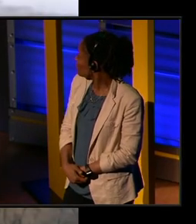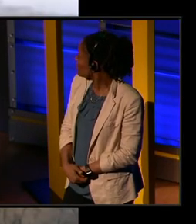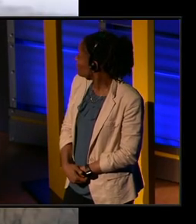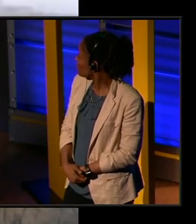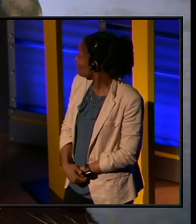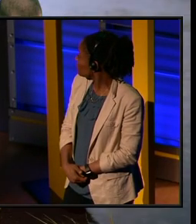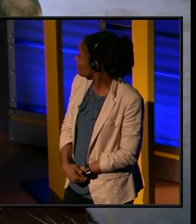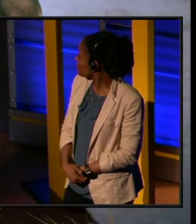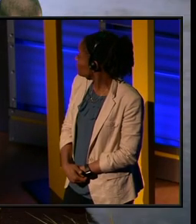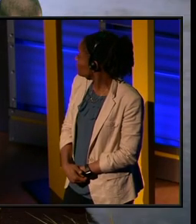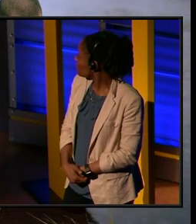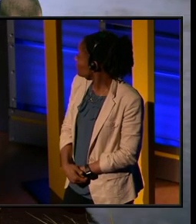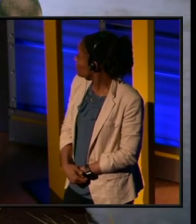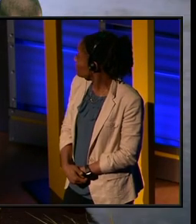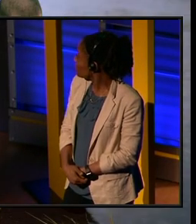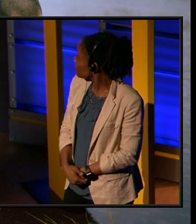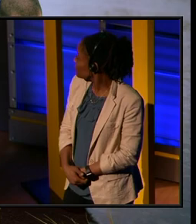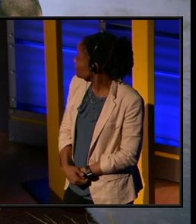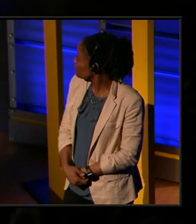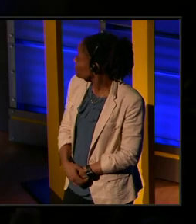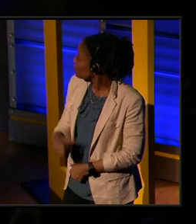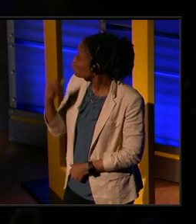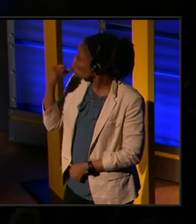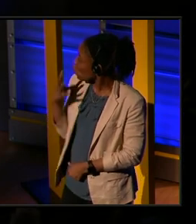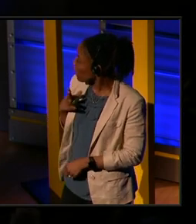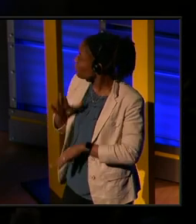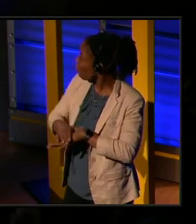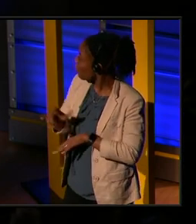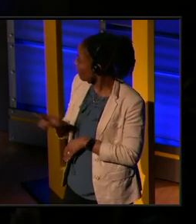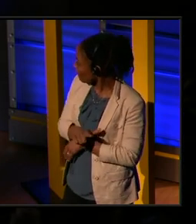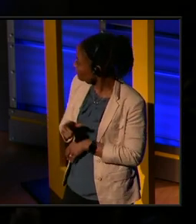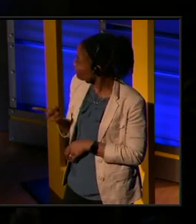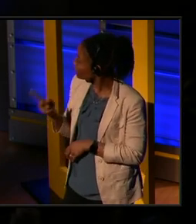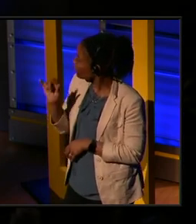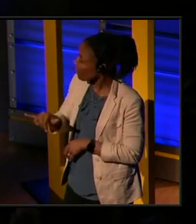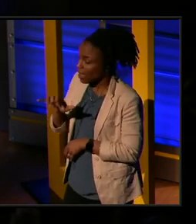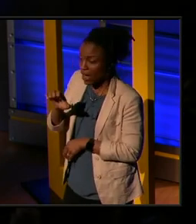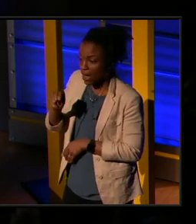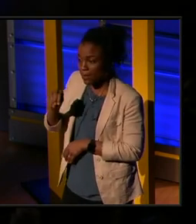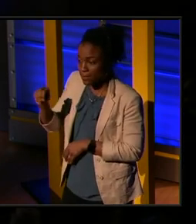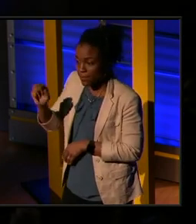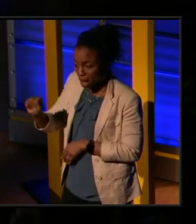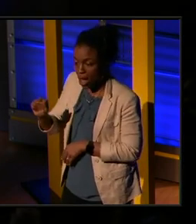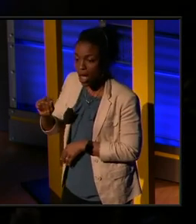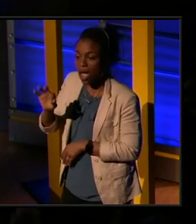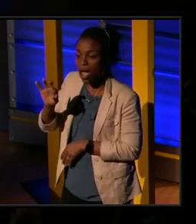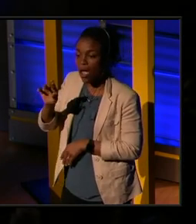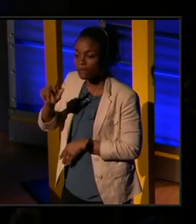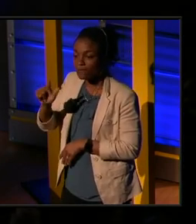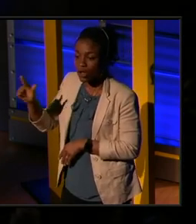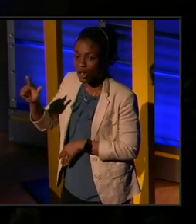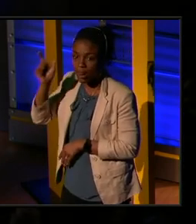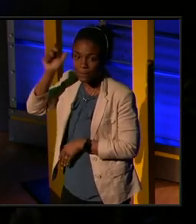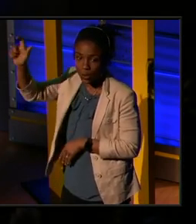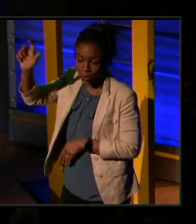Okay. The woman on the left. That's Emma Full Moon. What is she thinking?